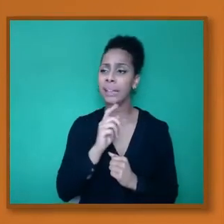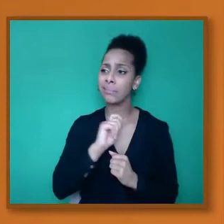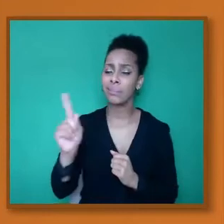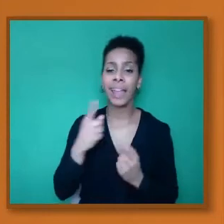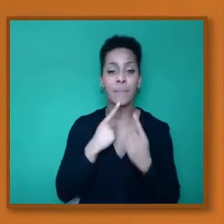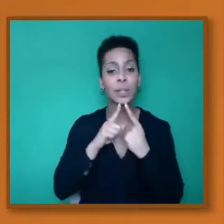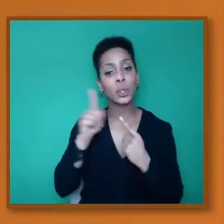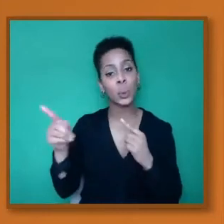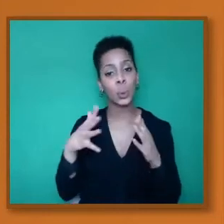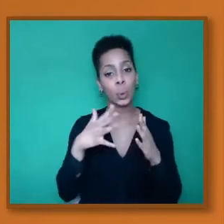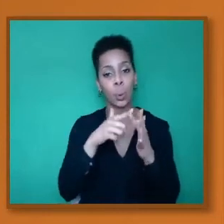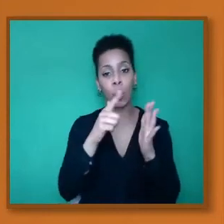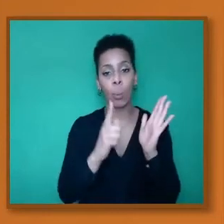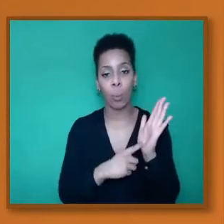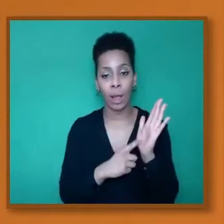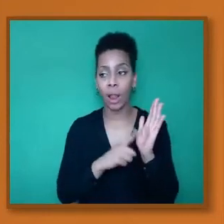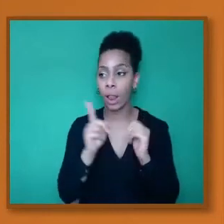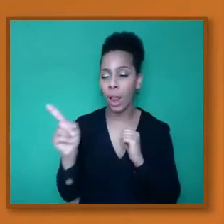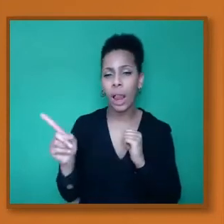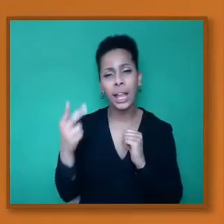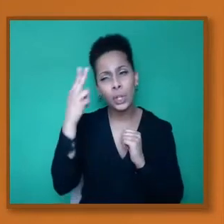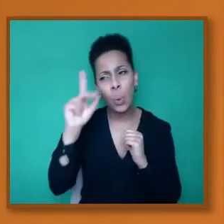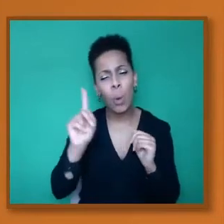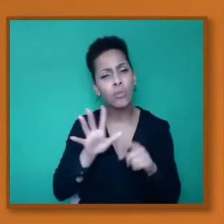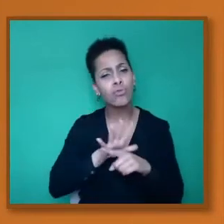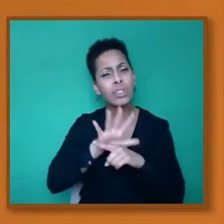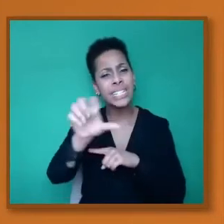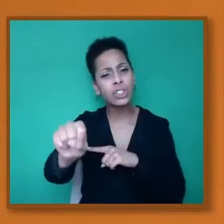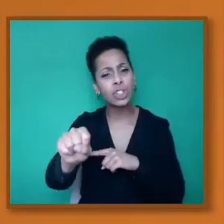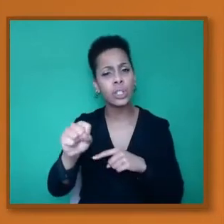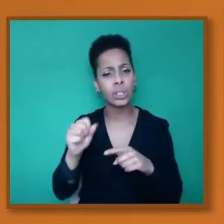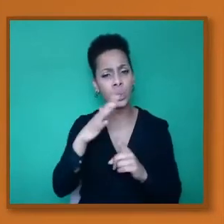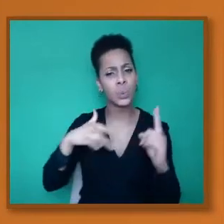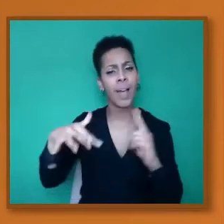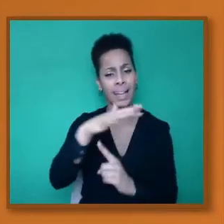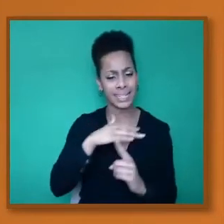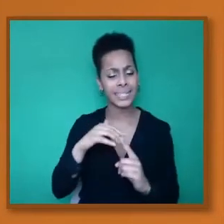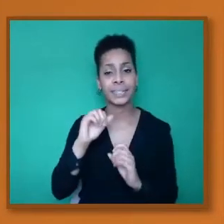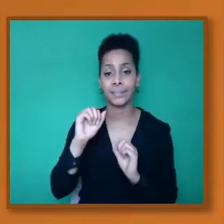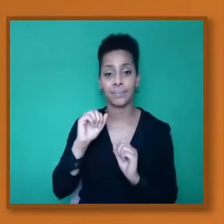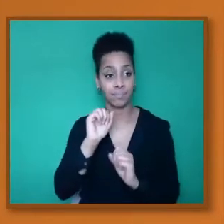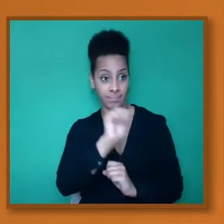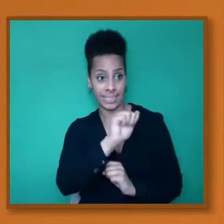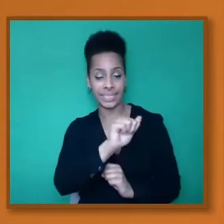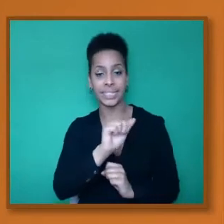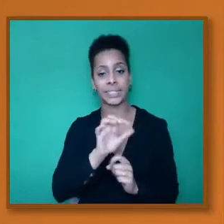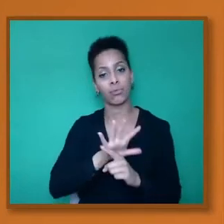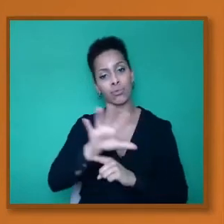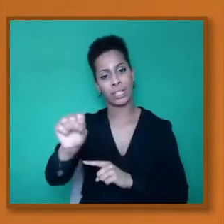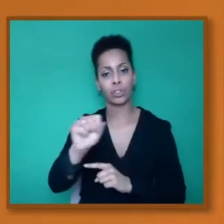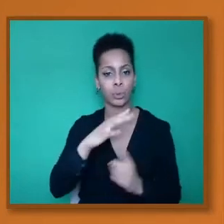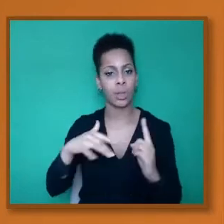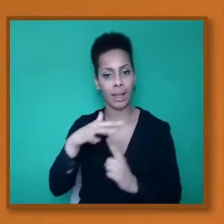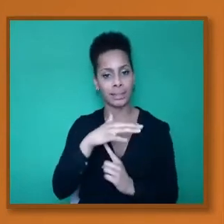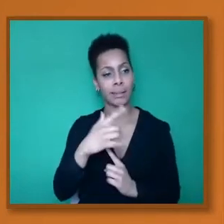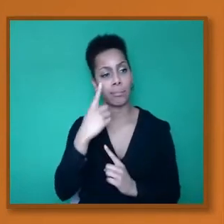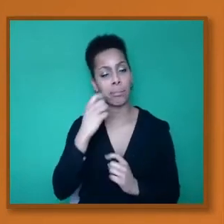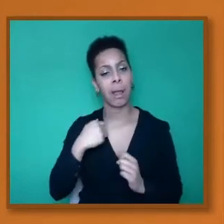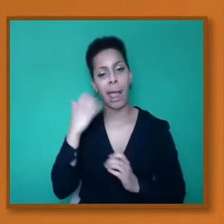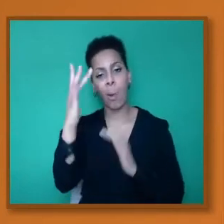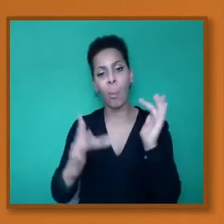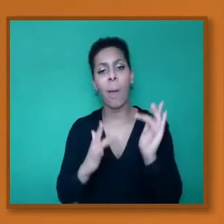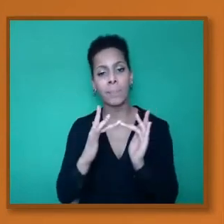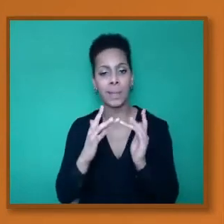and you call it Reach Society. Yeah, Reach Society. So you can even go on our website. Yes, we will. Yeah. Okay. Thank you.